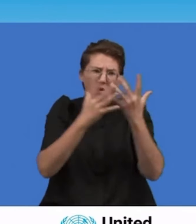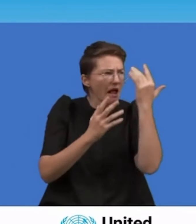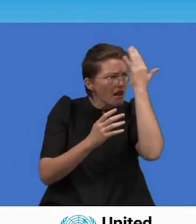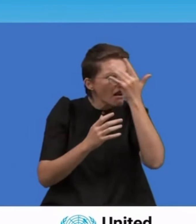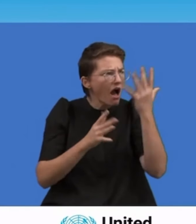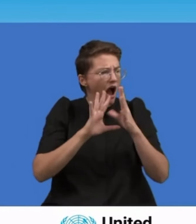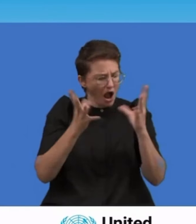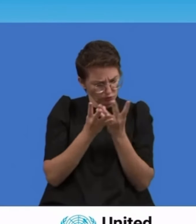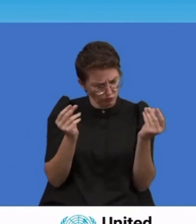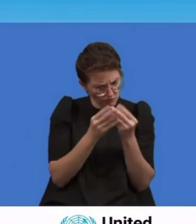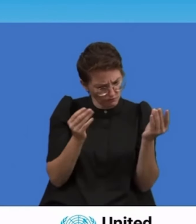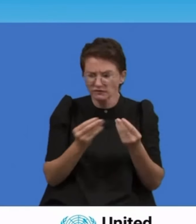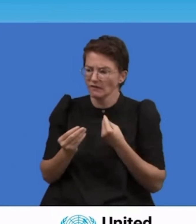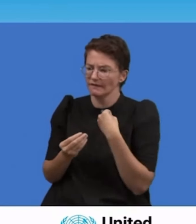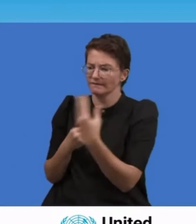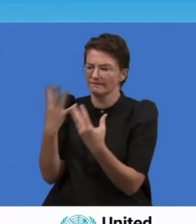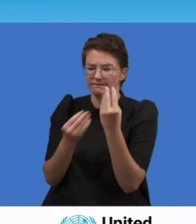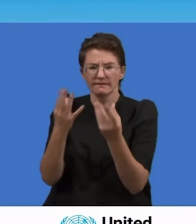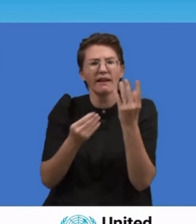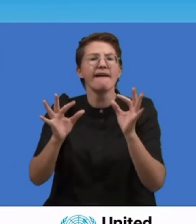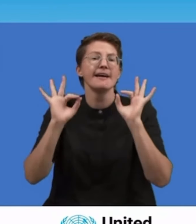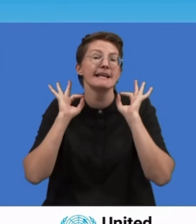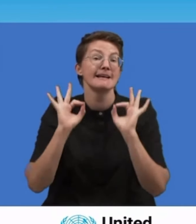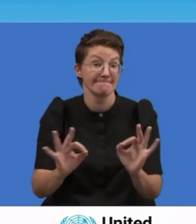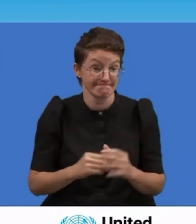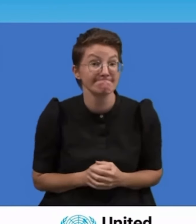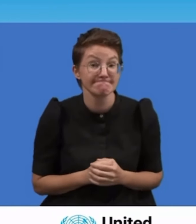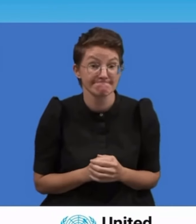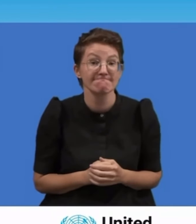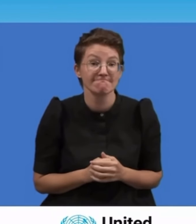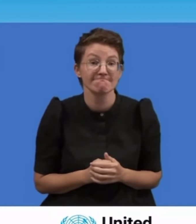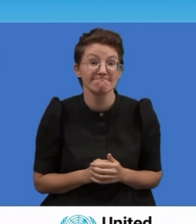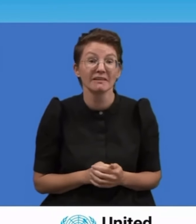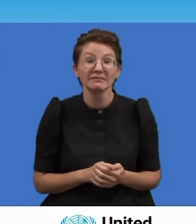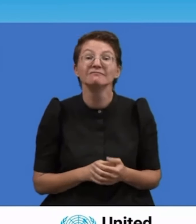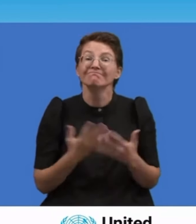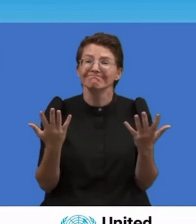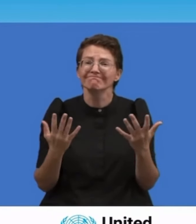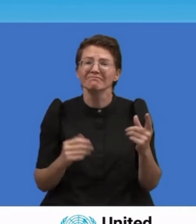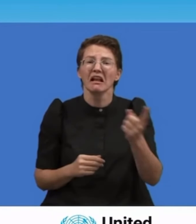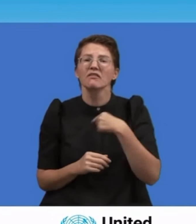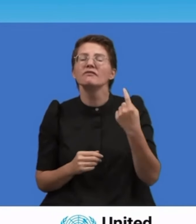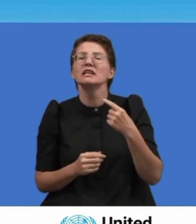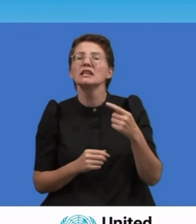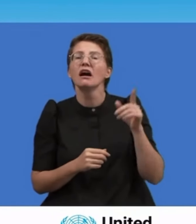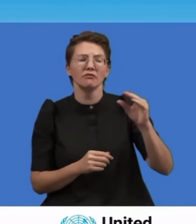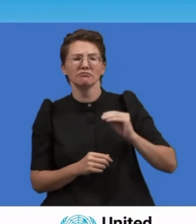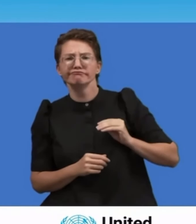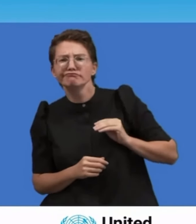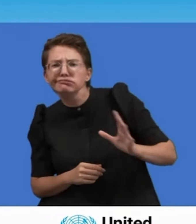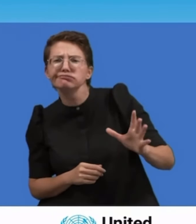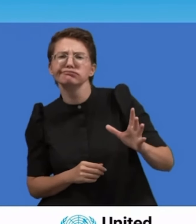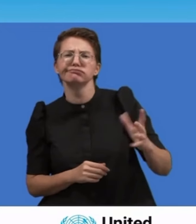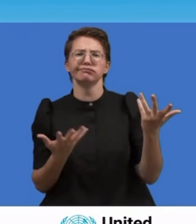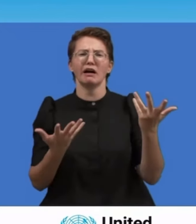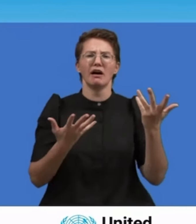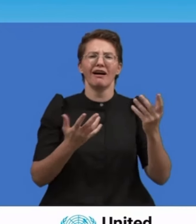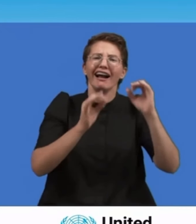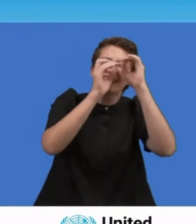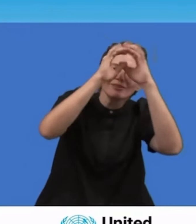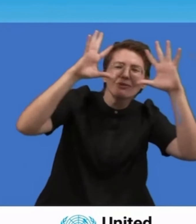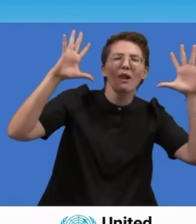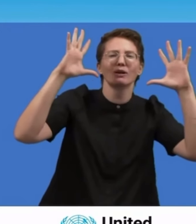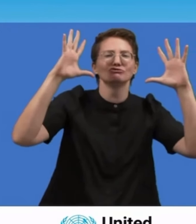Yet, in its aftermath, we have seen irrational isolationism and blind nationalism resurge.